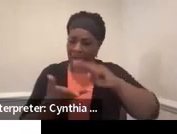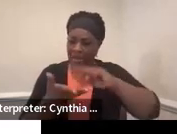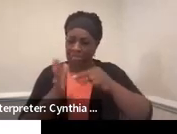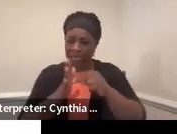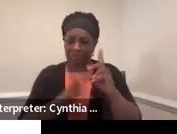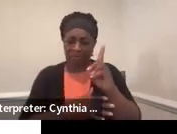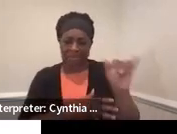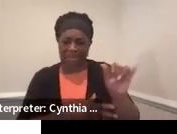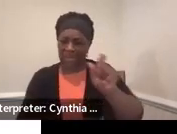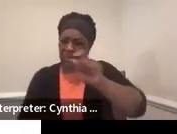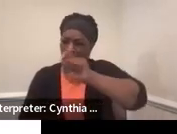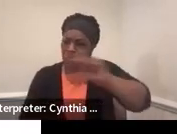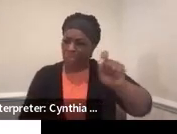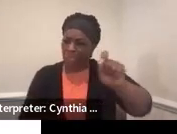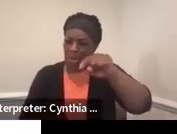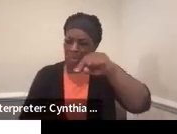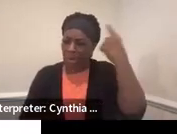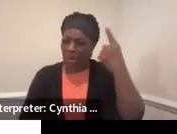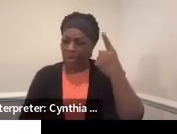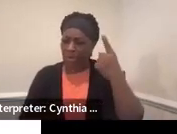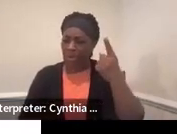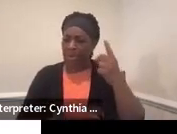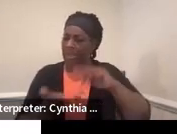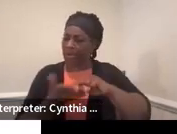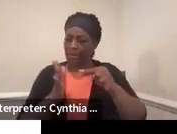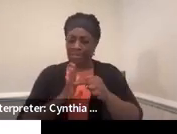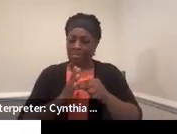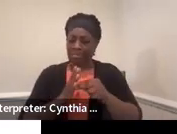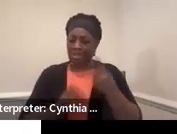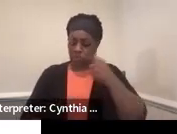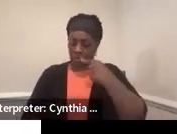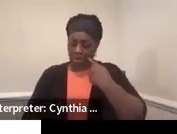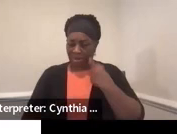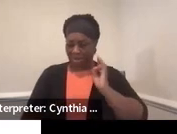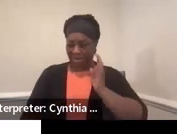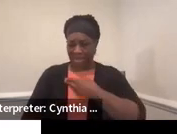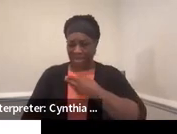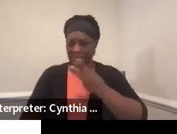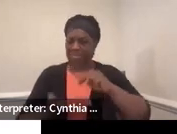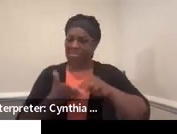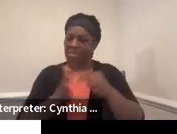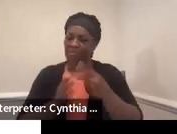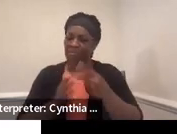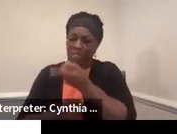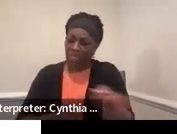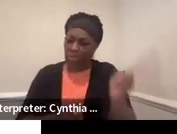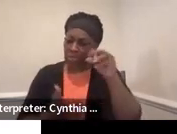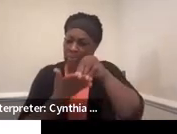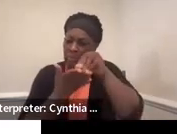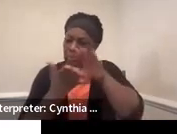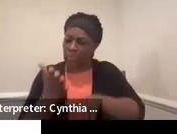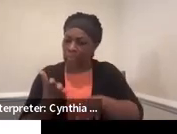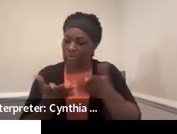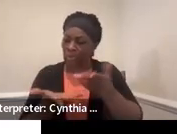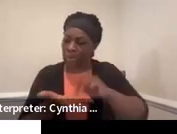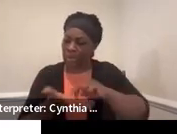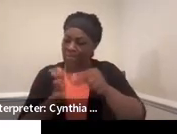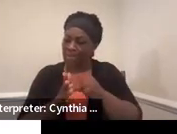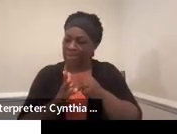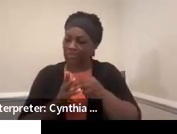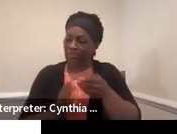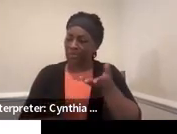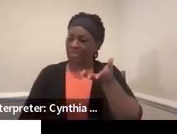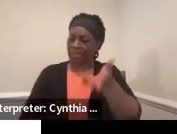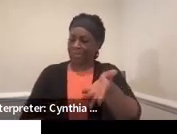Not what it means for us, but what is meaningful for the student, right? How